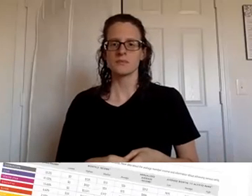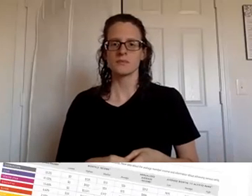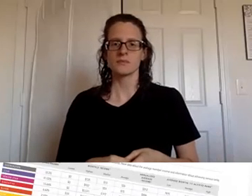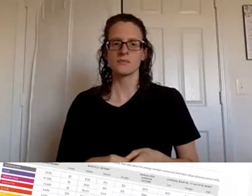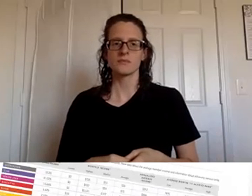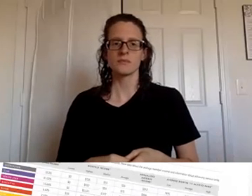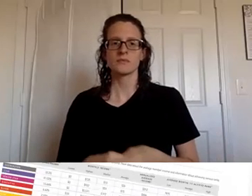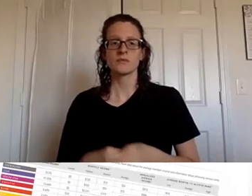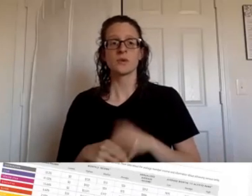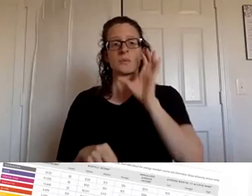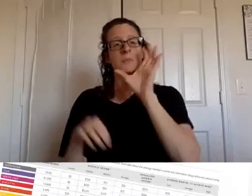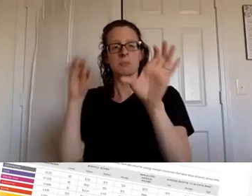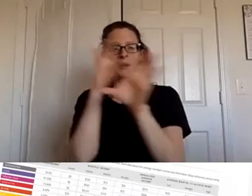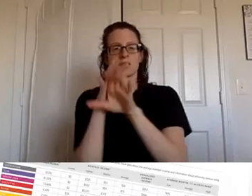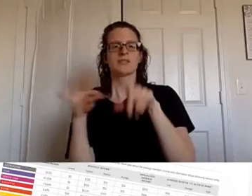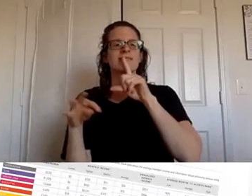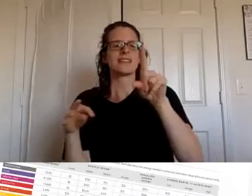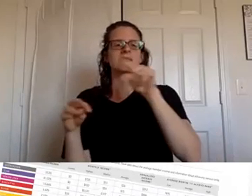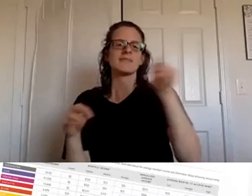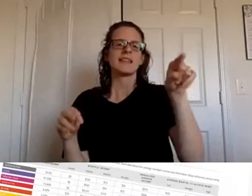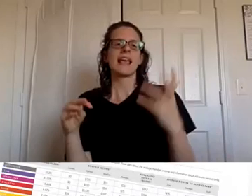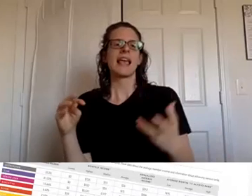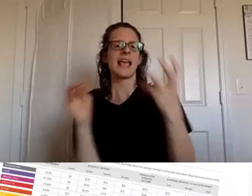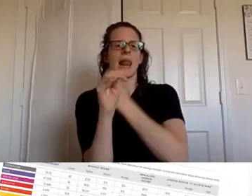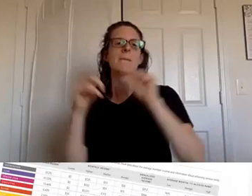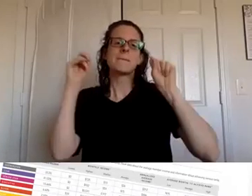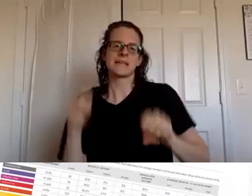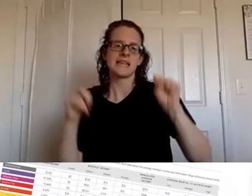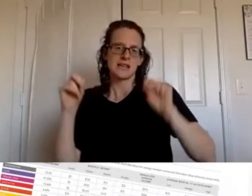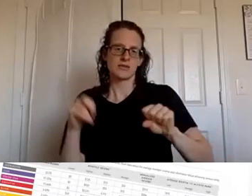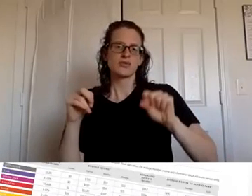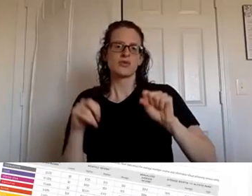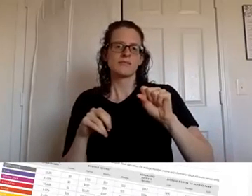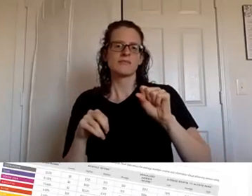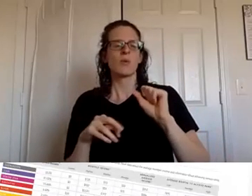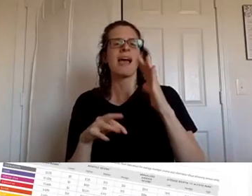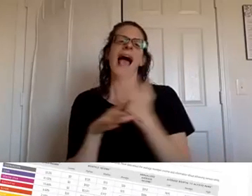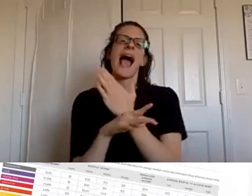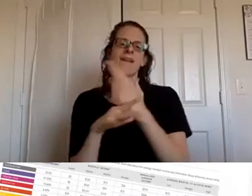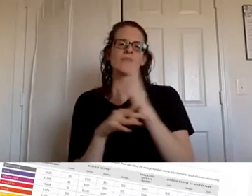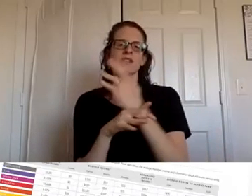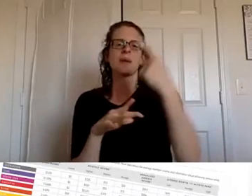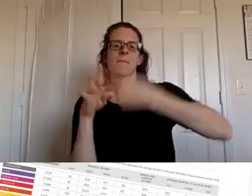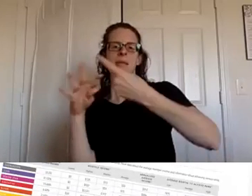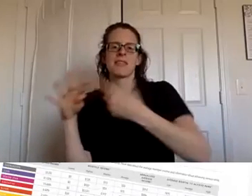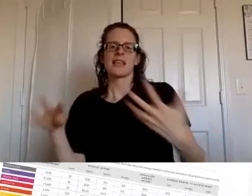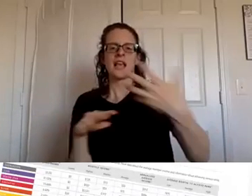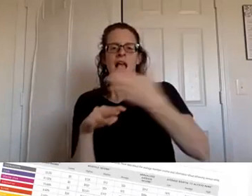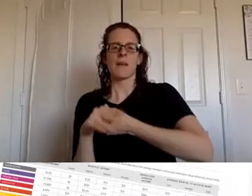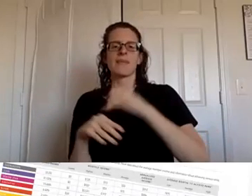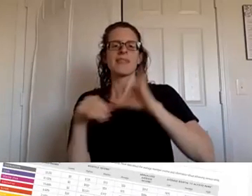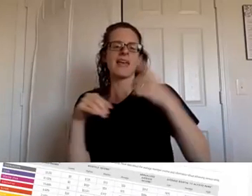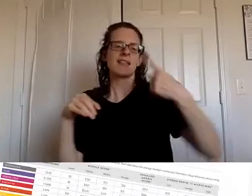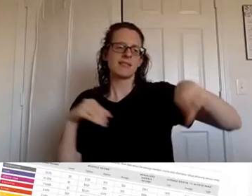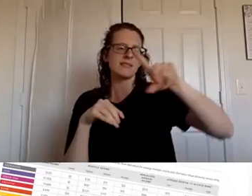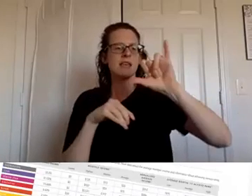this is the income um the monthly or the average income disclosure for Young Living